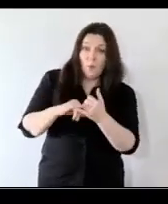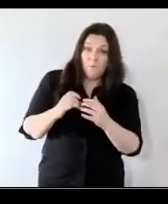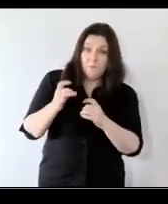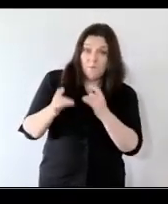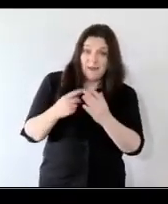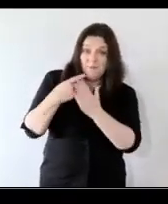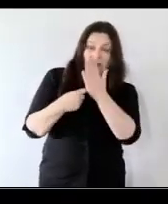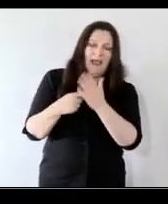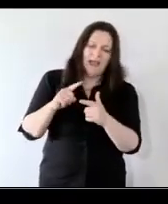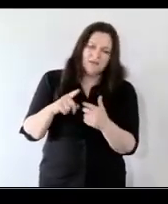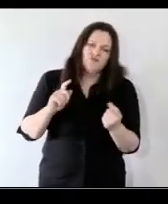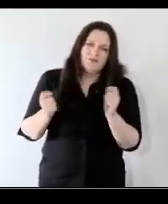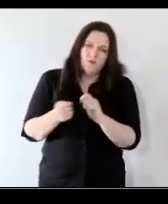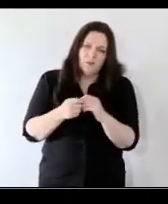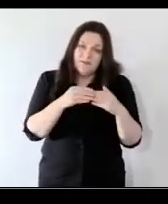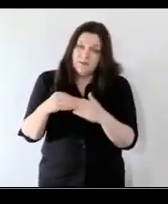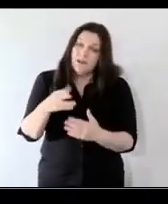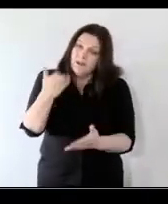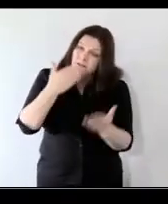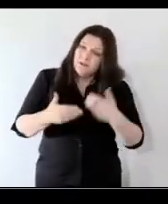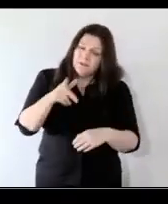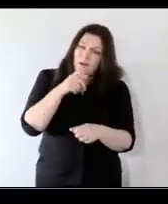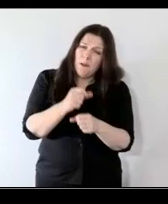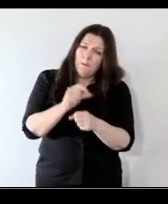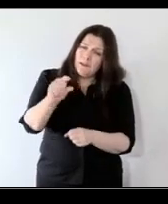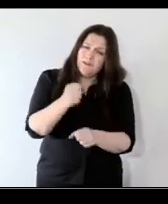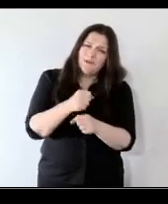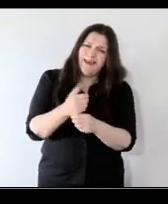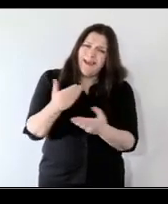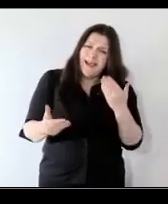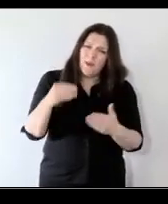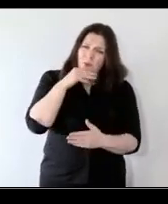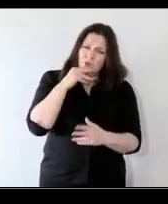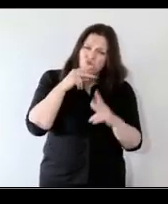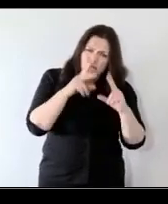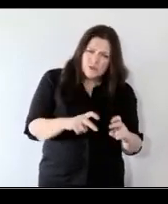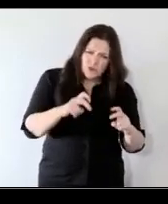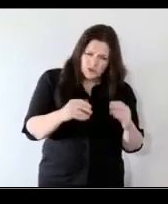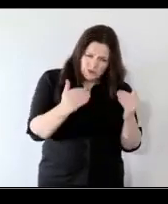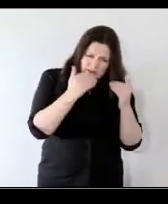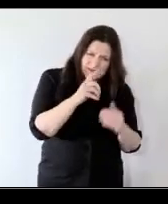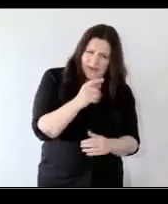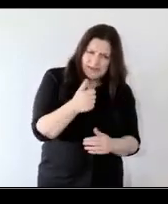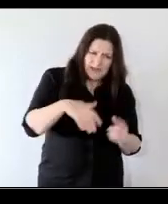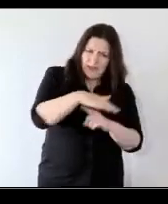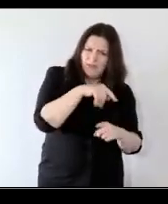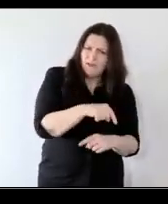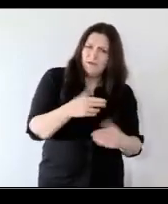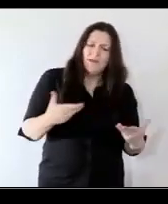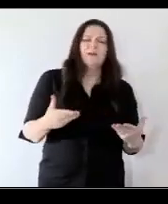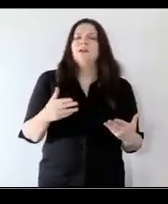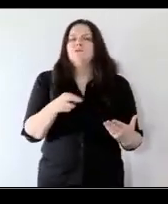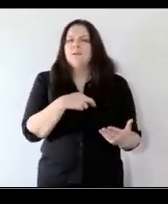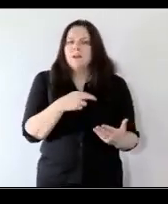leaders that kate talked about can you talk a little bit about just how important research and data is in this whole area ensuring